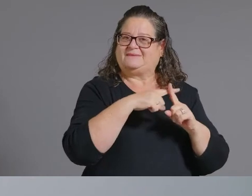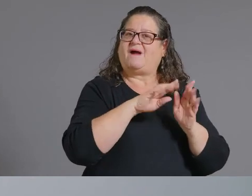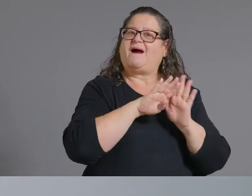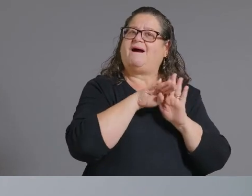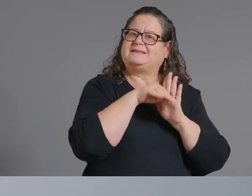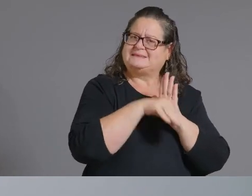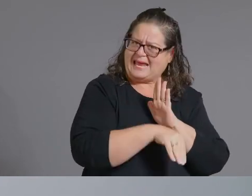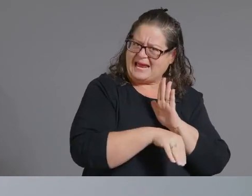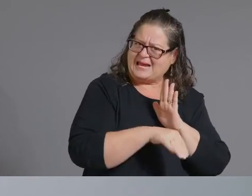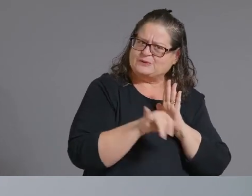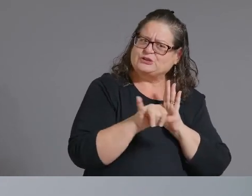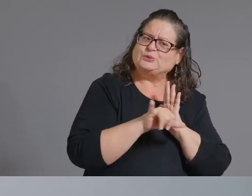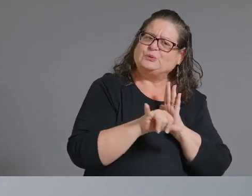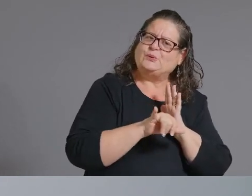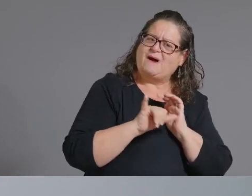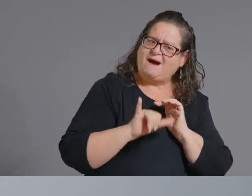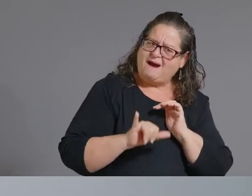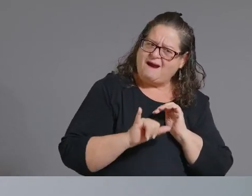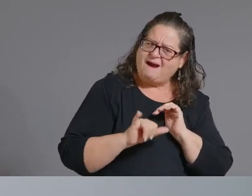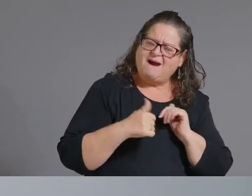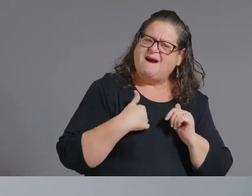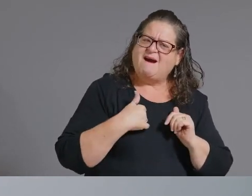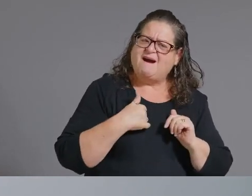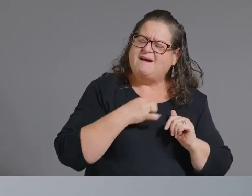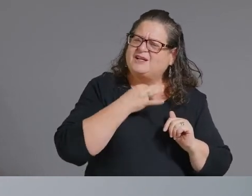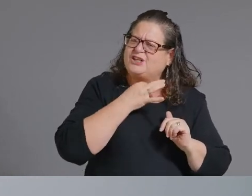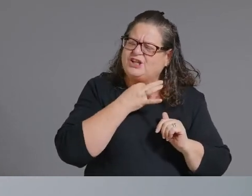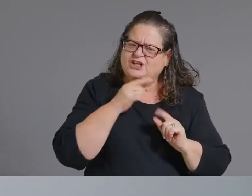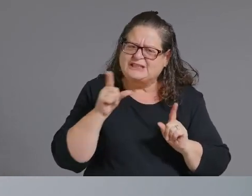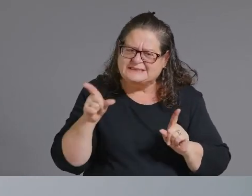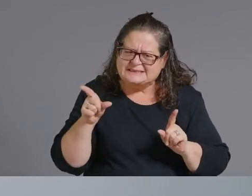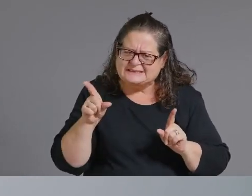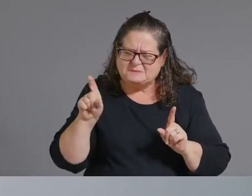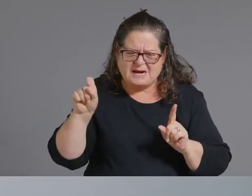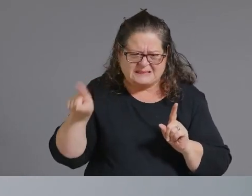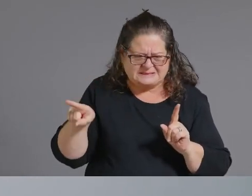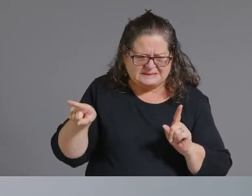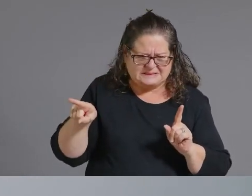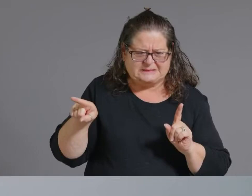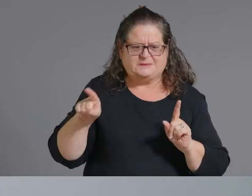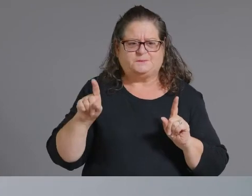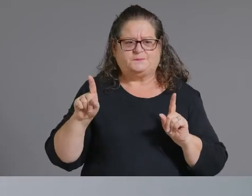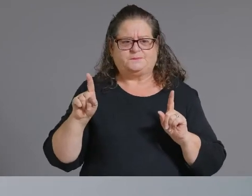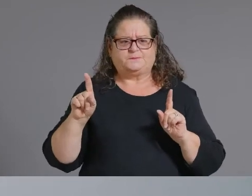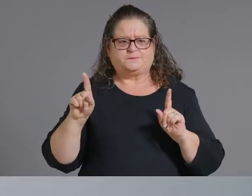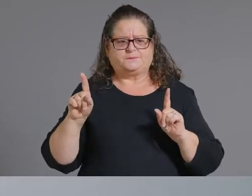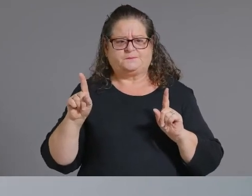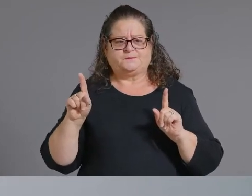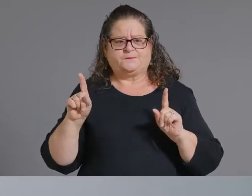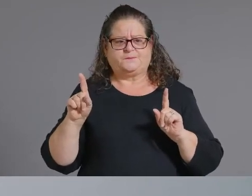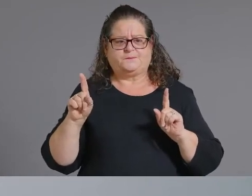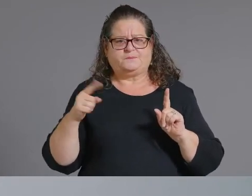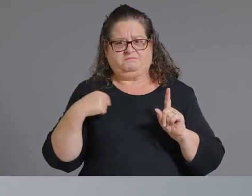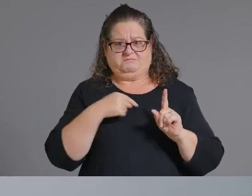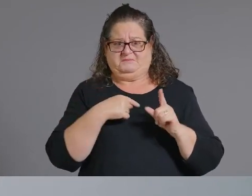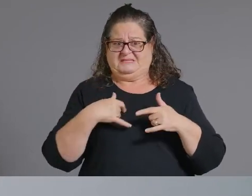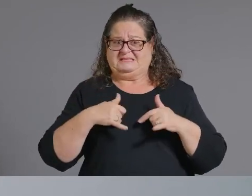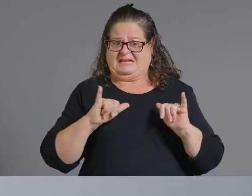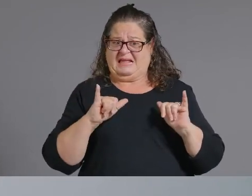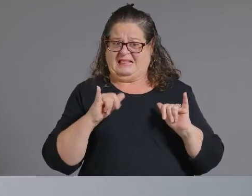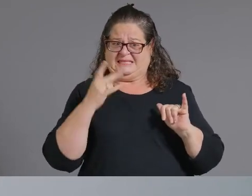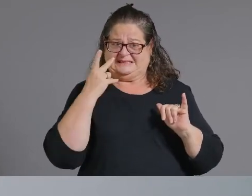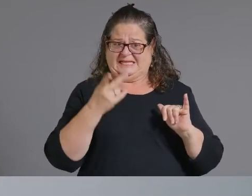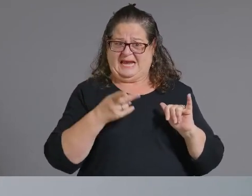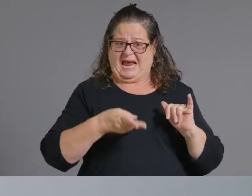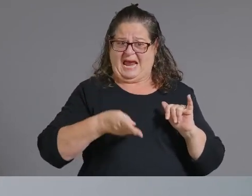thing that i was curious to ask you about and and i was curious about is we're still seeing a large number of covid